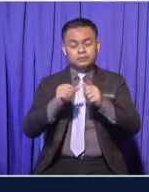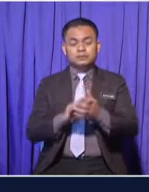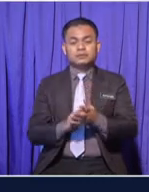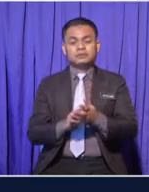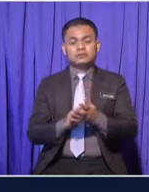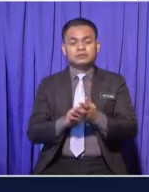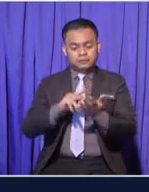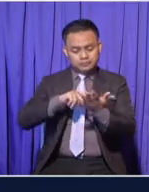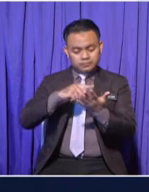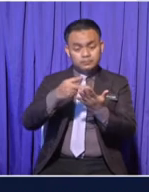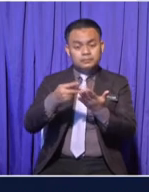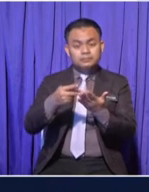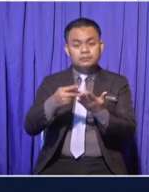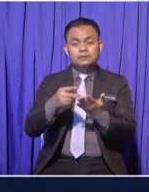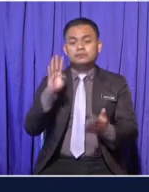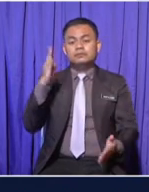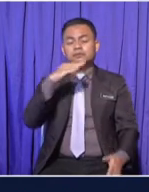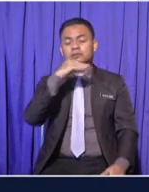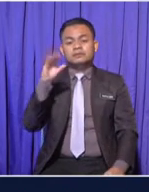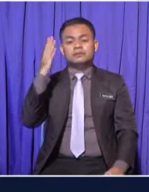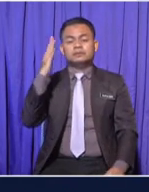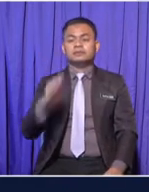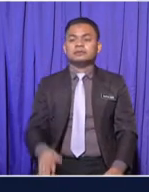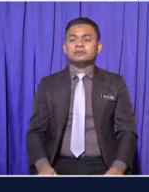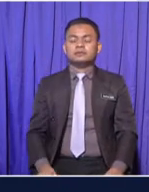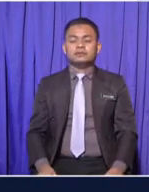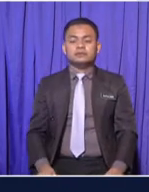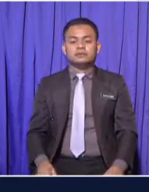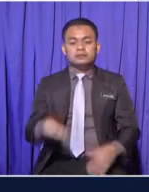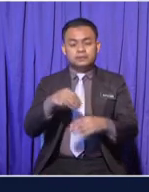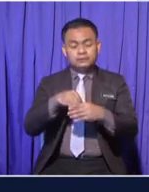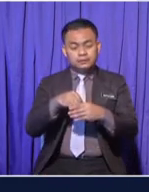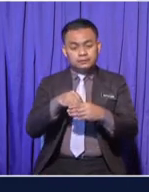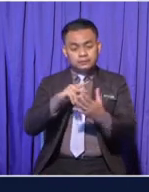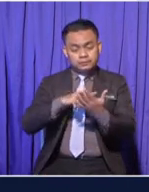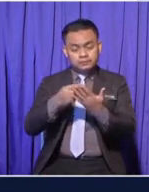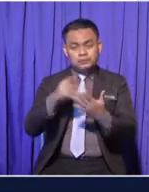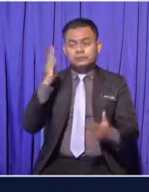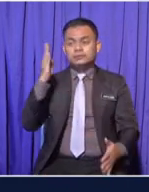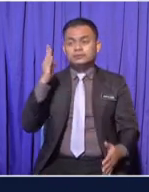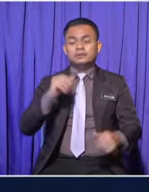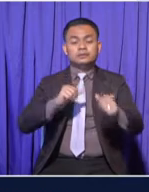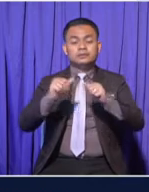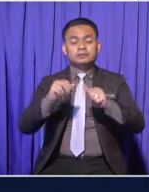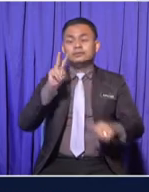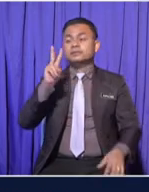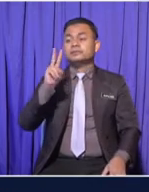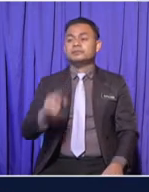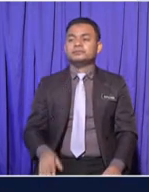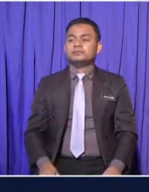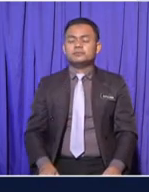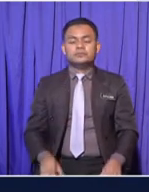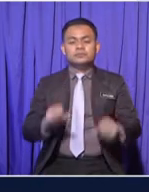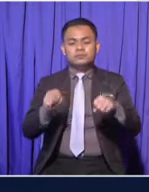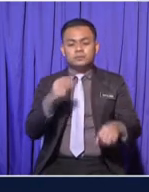and 15 On page 14 Activity 2 You can refer